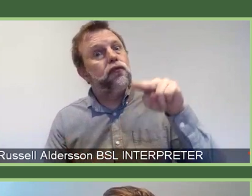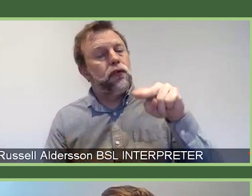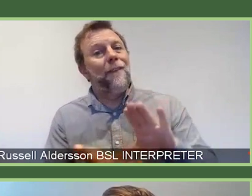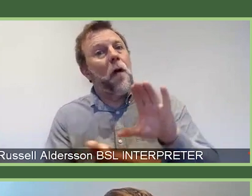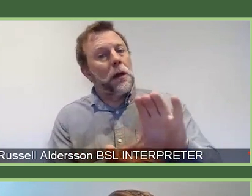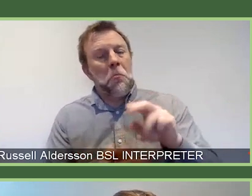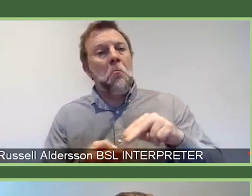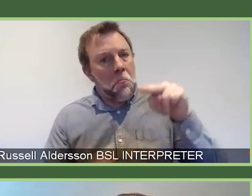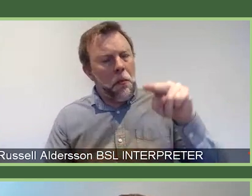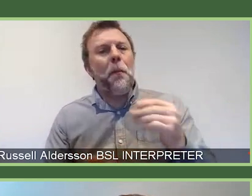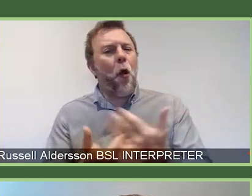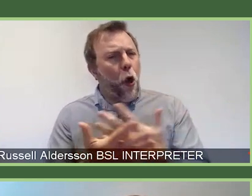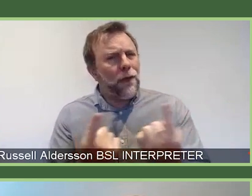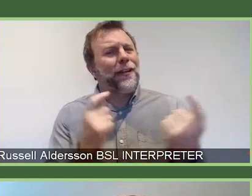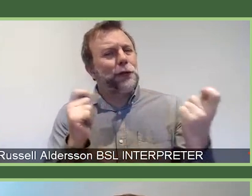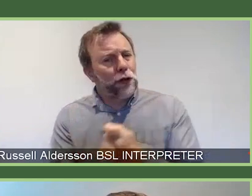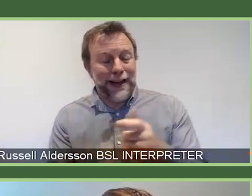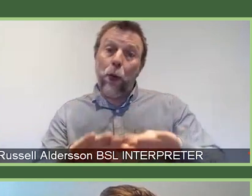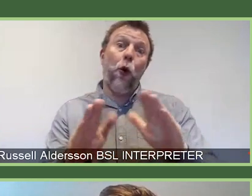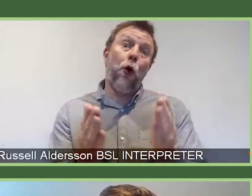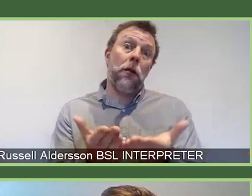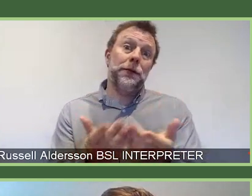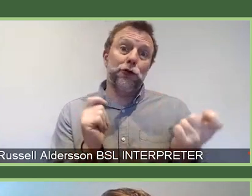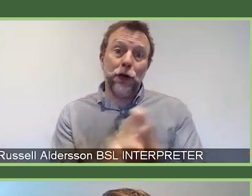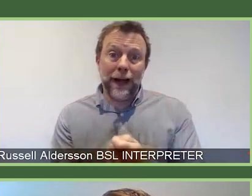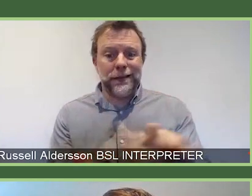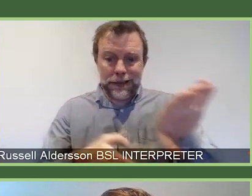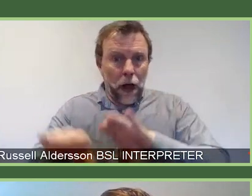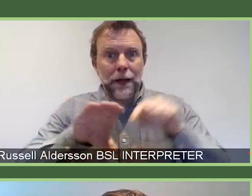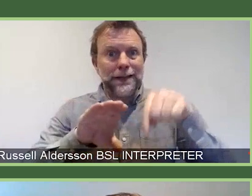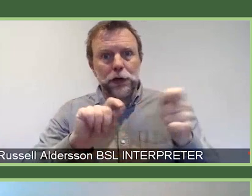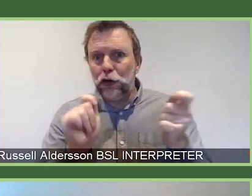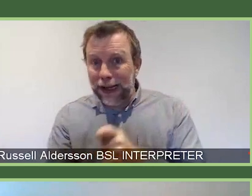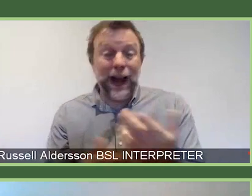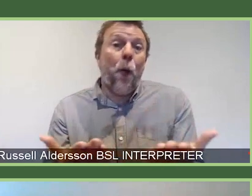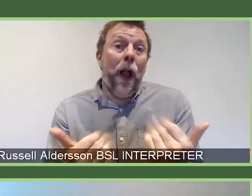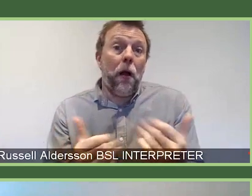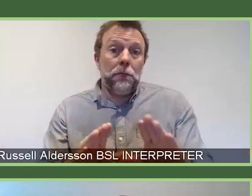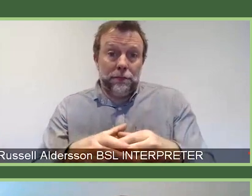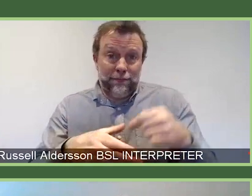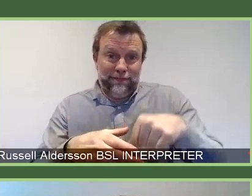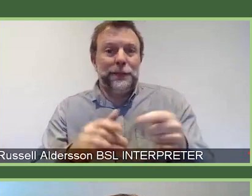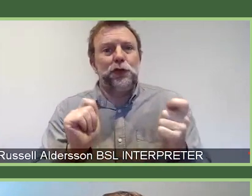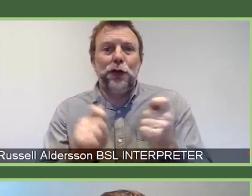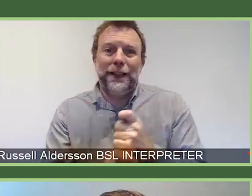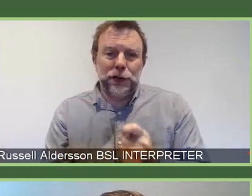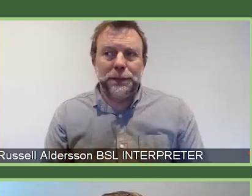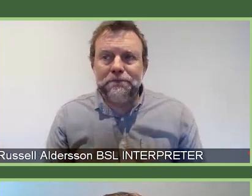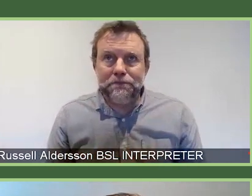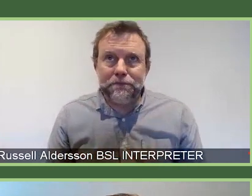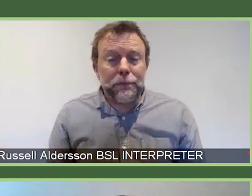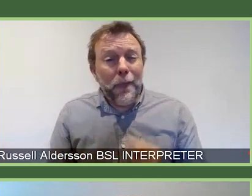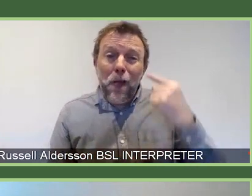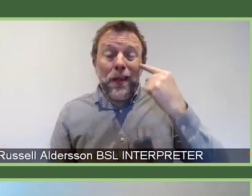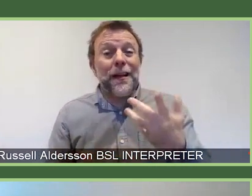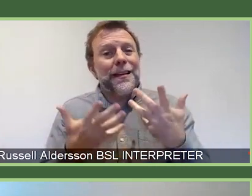lot of things have changed. The world has changed, science has changed, and Wellcome has changed. And I think what we want to do now is